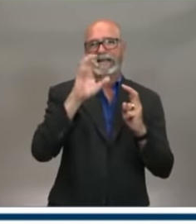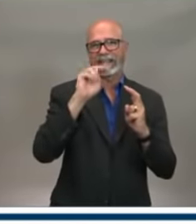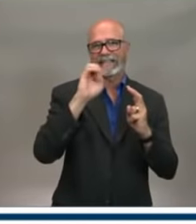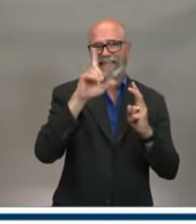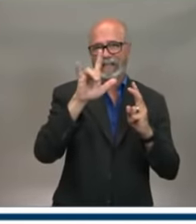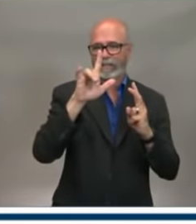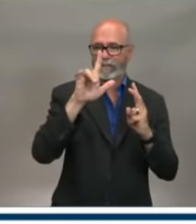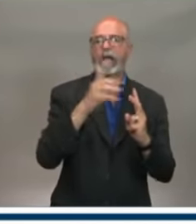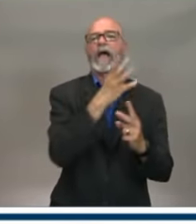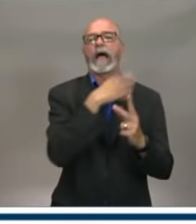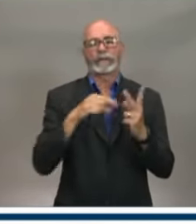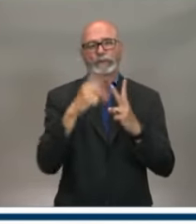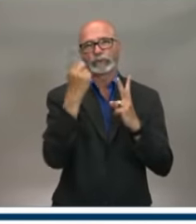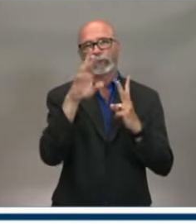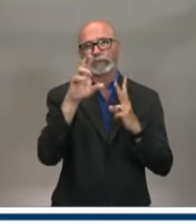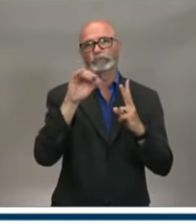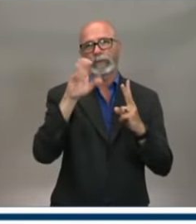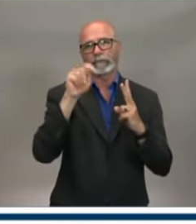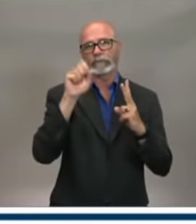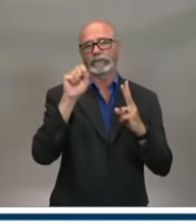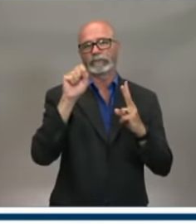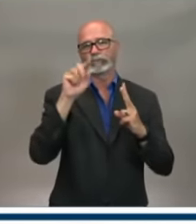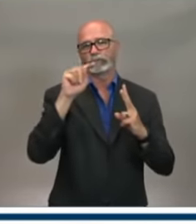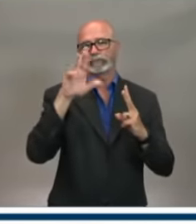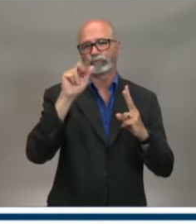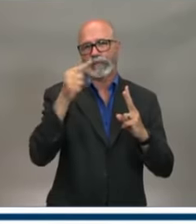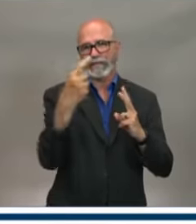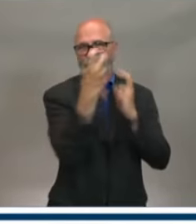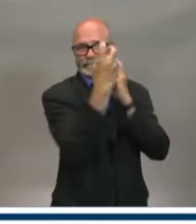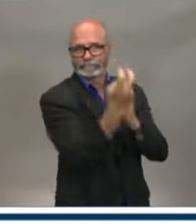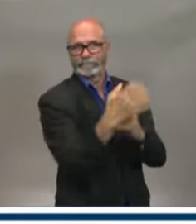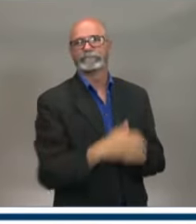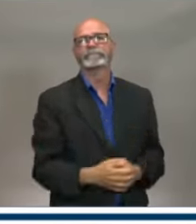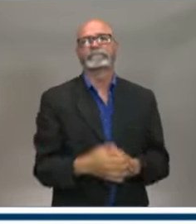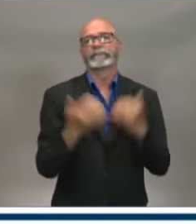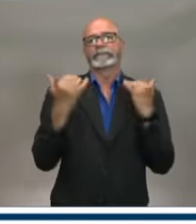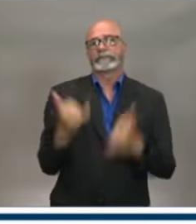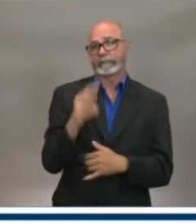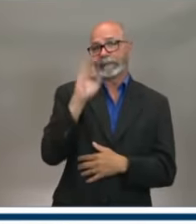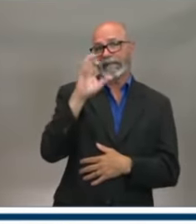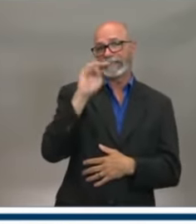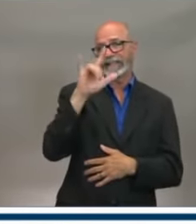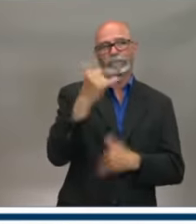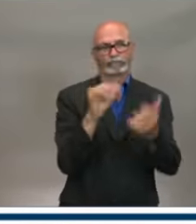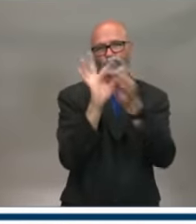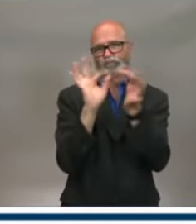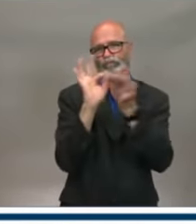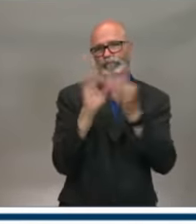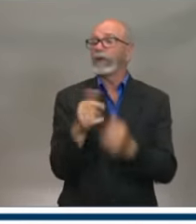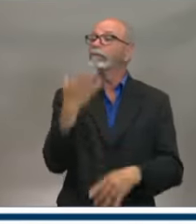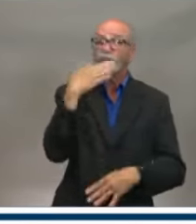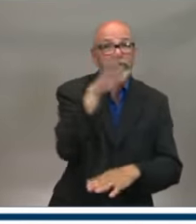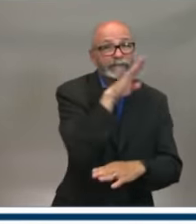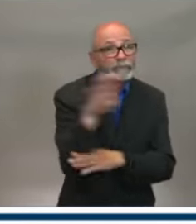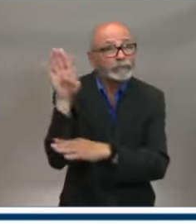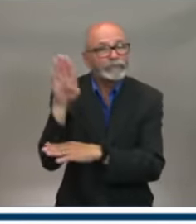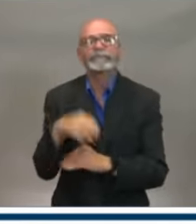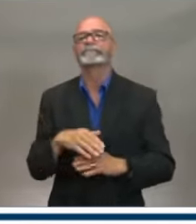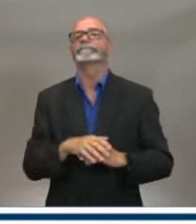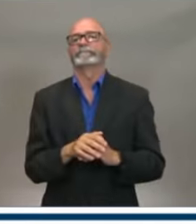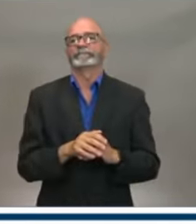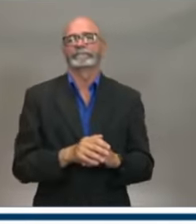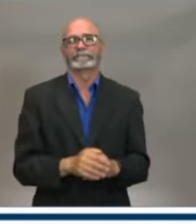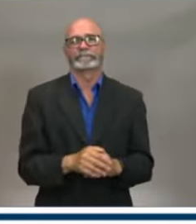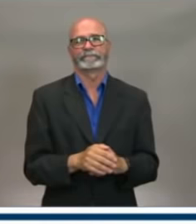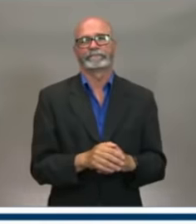and Nova Scotia's Chief Medical Officer of Health, Dr. Robert Strang. Thank you, Christine. Good afternoon, everyone. I'll ask Dr. Strang to give